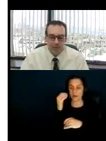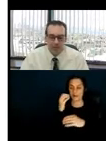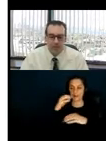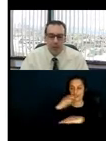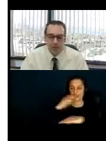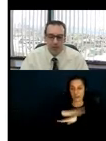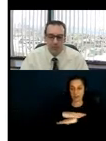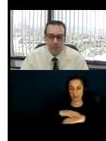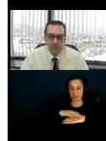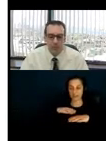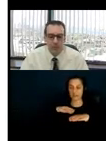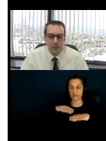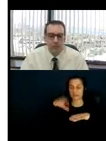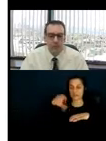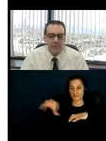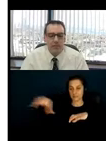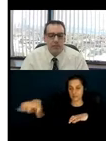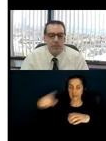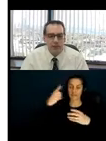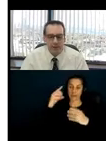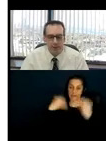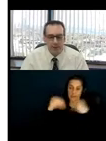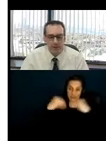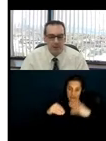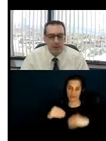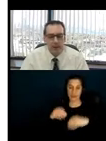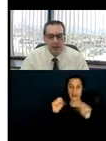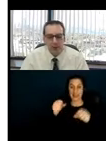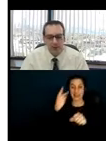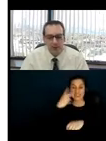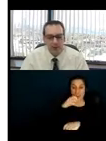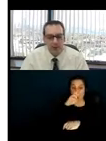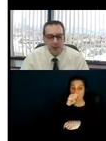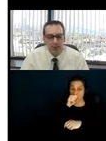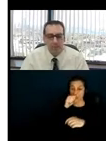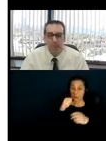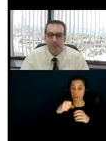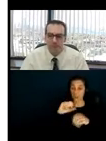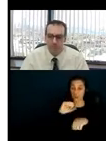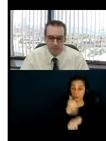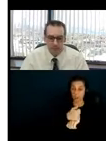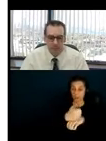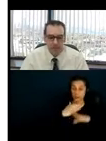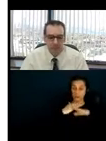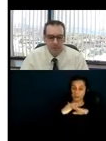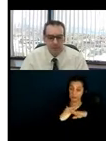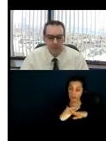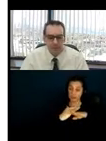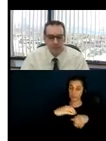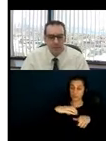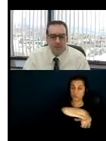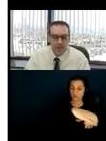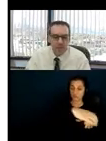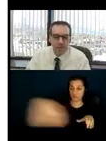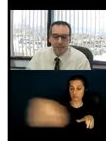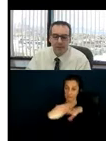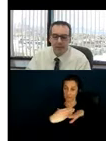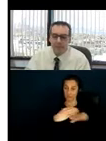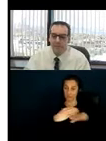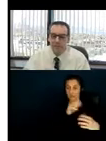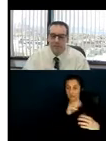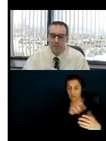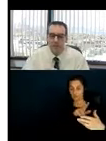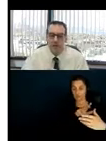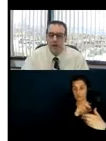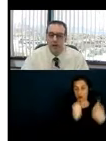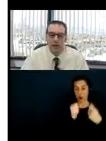prior existing parking spaces with plastic jersey barriers separating the parklet from the vehicular lanes. For this type of amenity